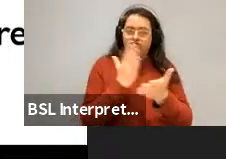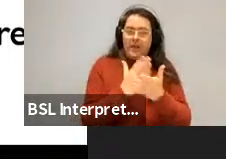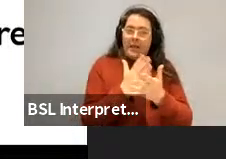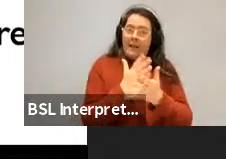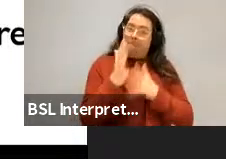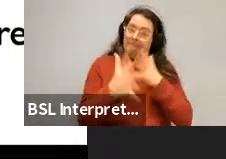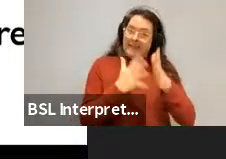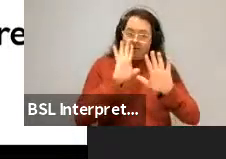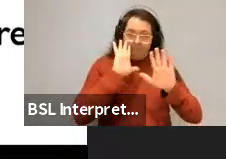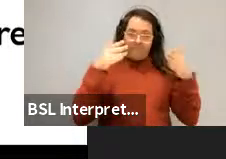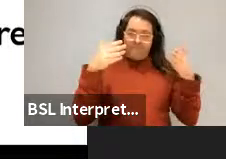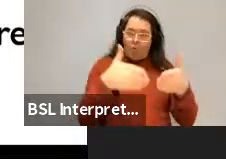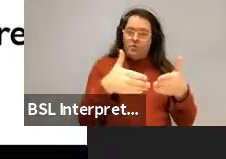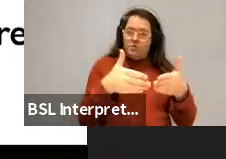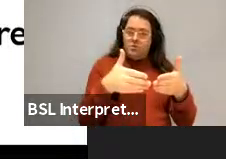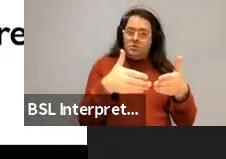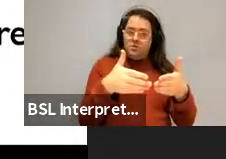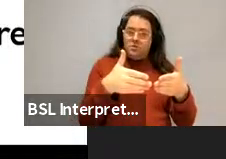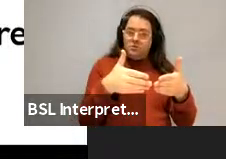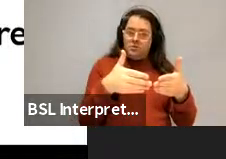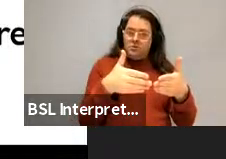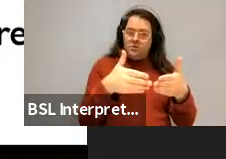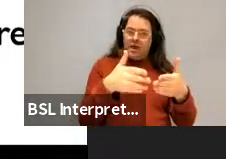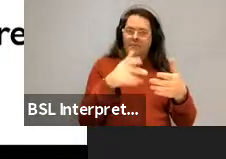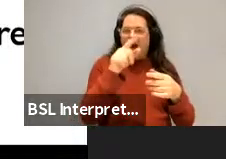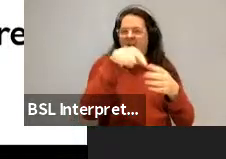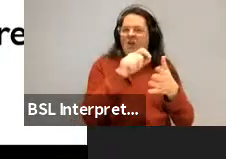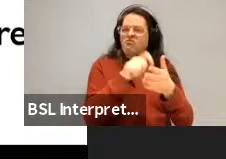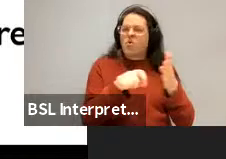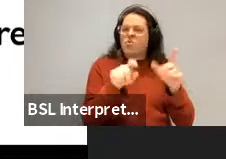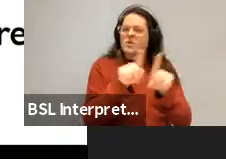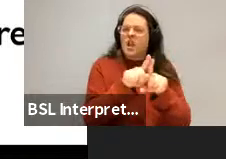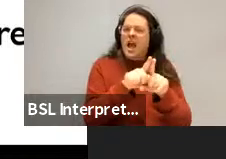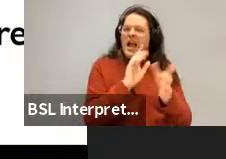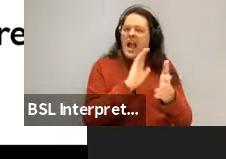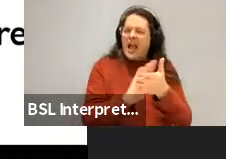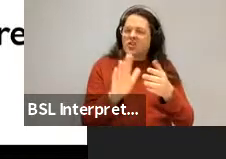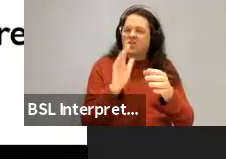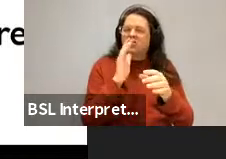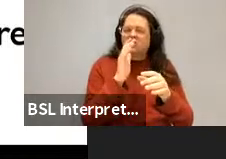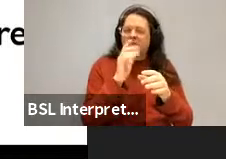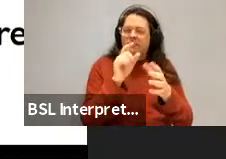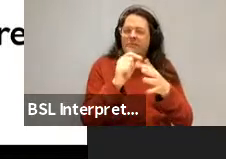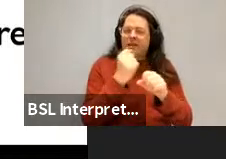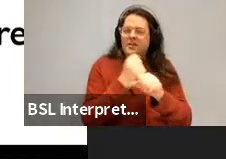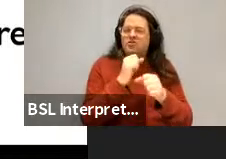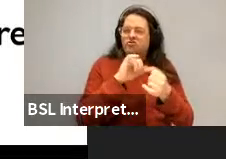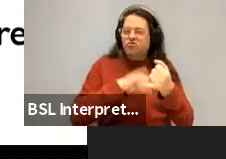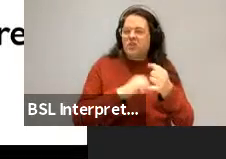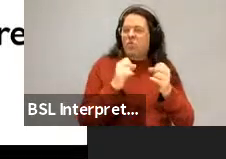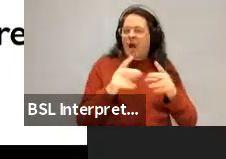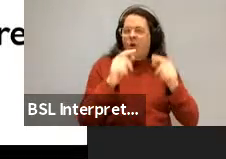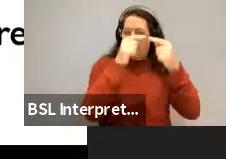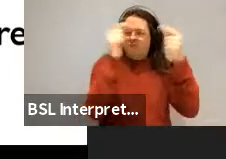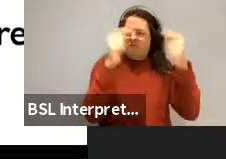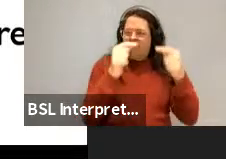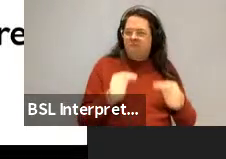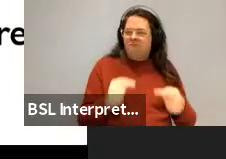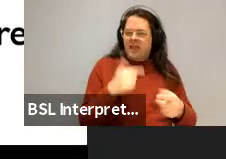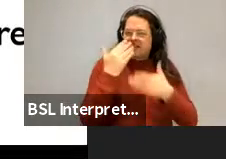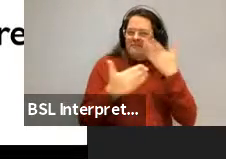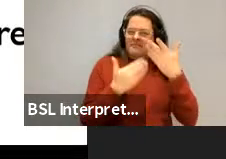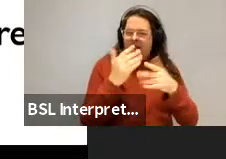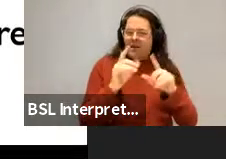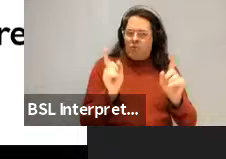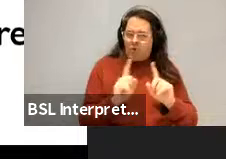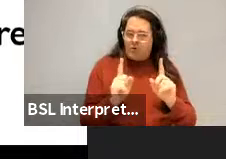it here, you know, it's focus, you I've drawn HPSG kind of style, uh, syntactic rules with their meanings. And this, this question mark X here is like